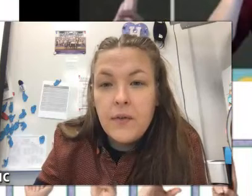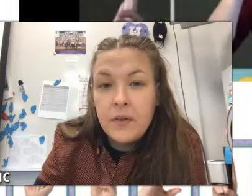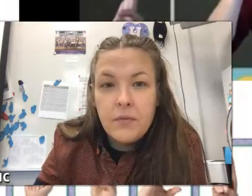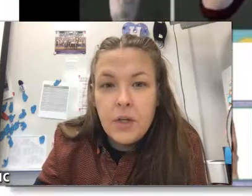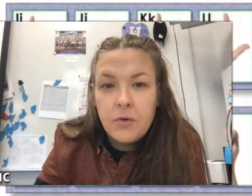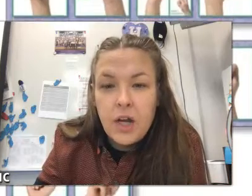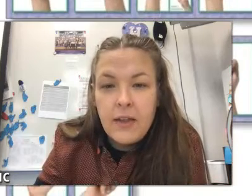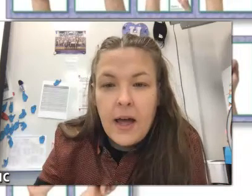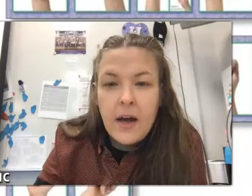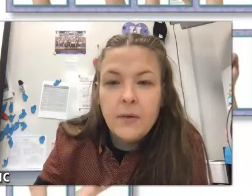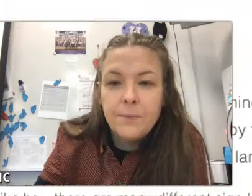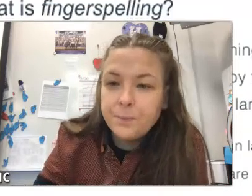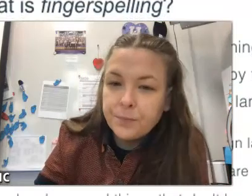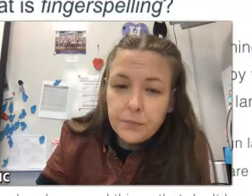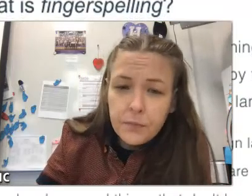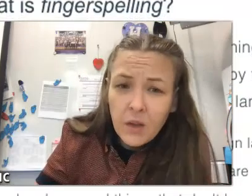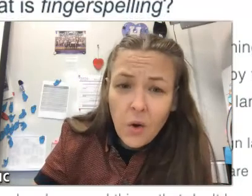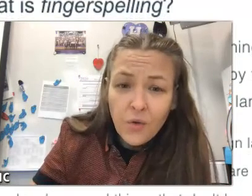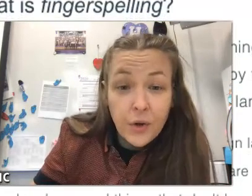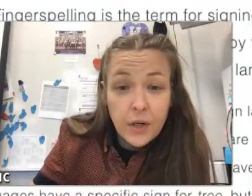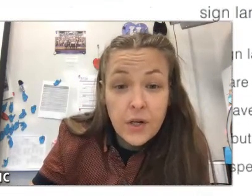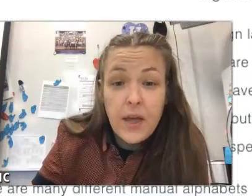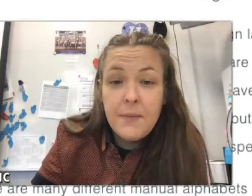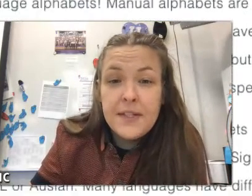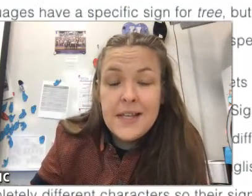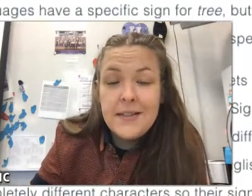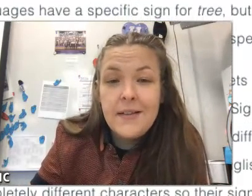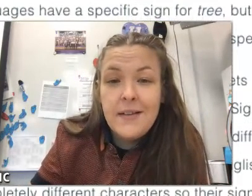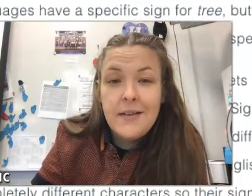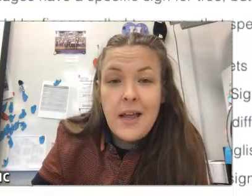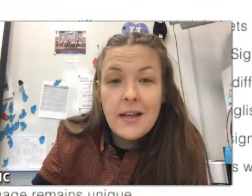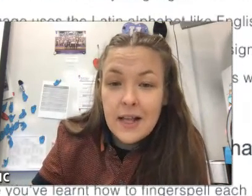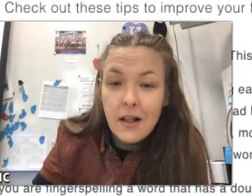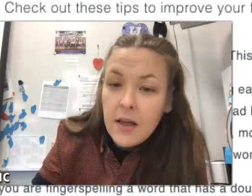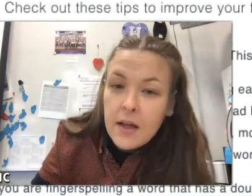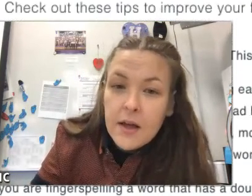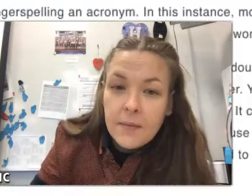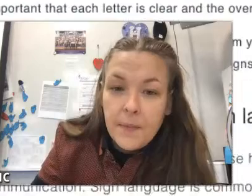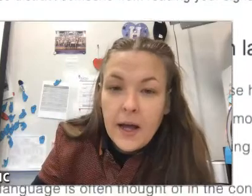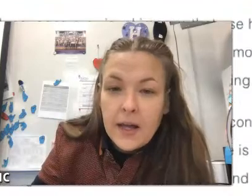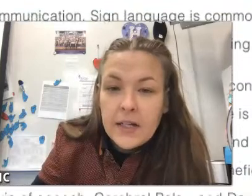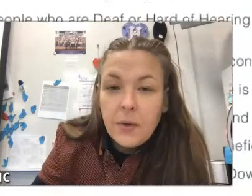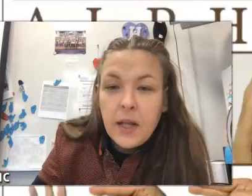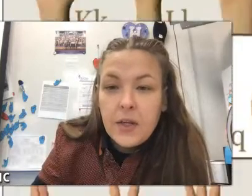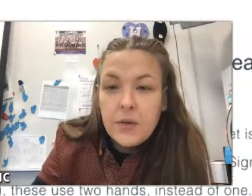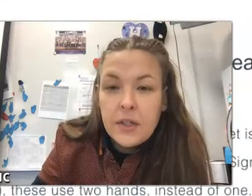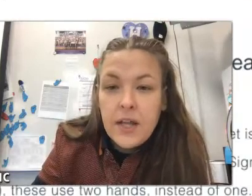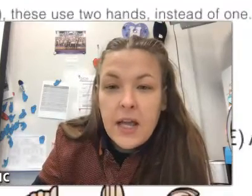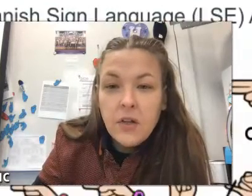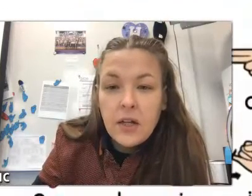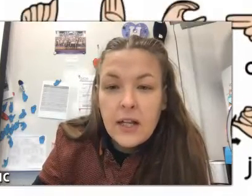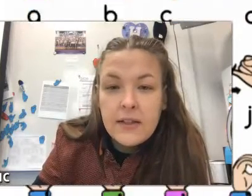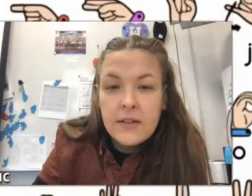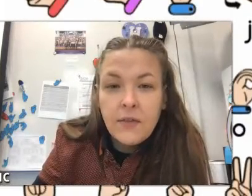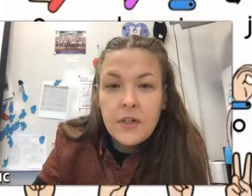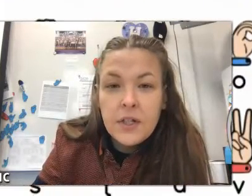world. You could even, you know, check that out. Hopefully you already know the ABCs in ASL, but I would like you to